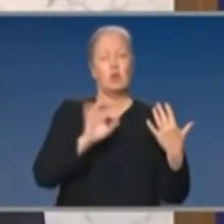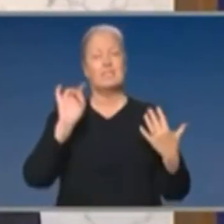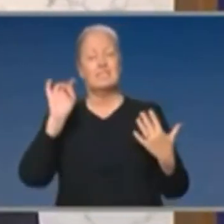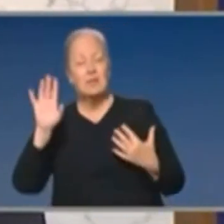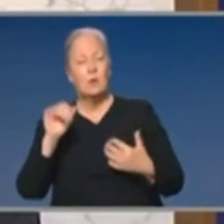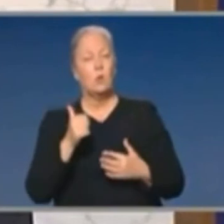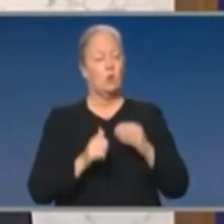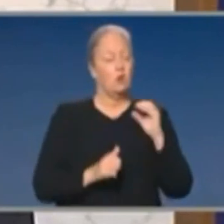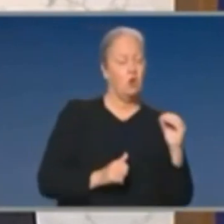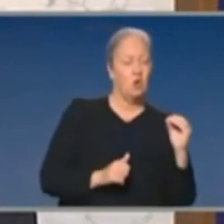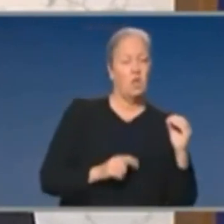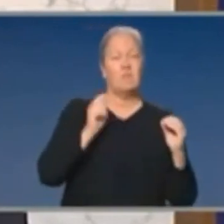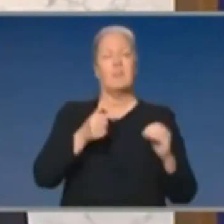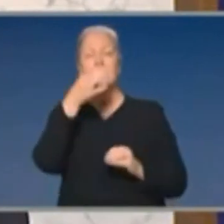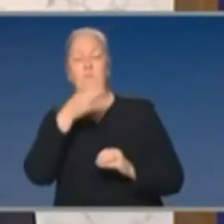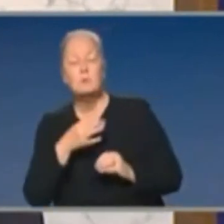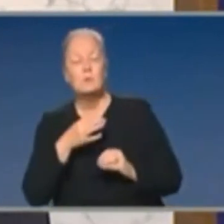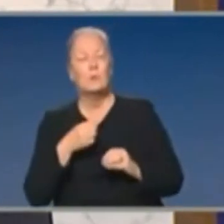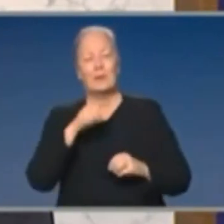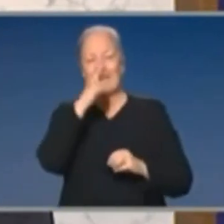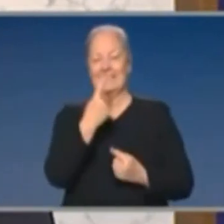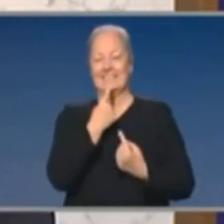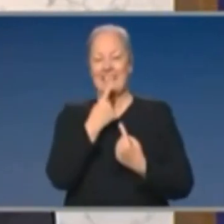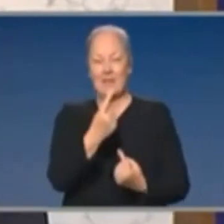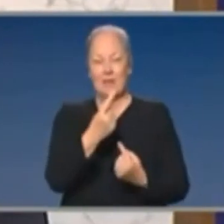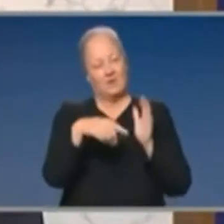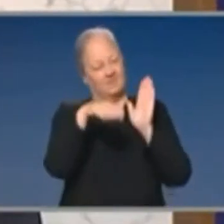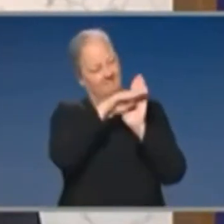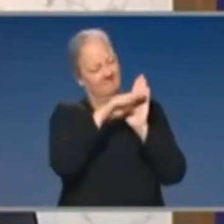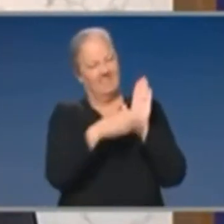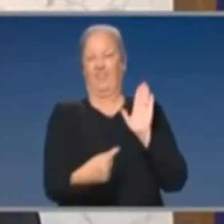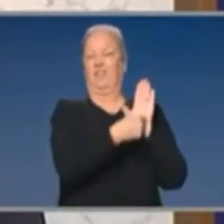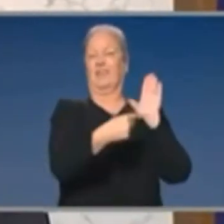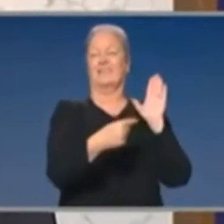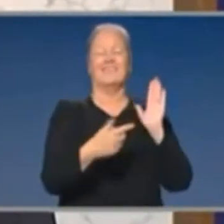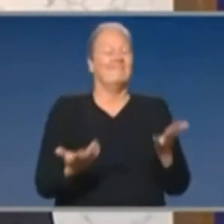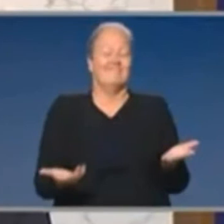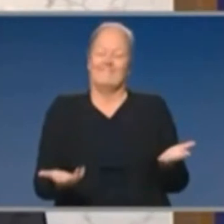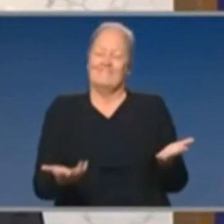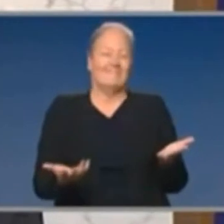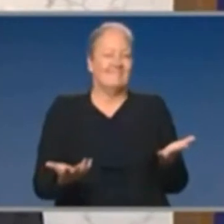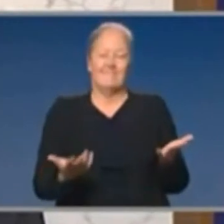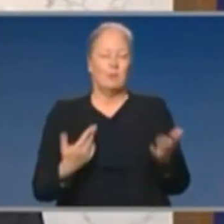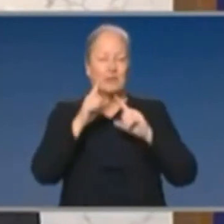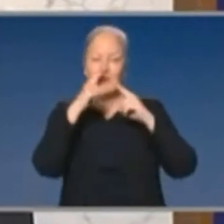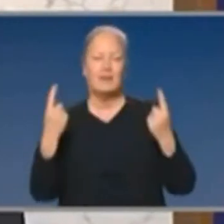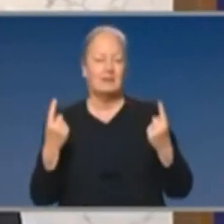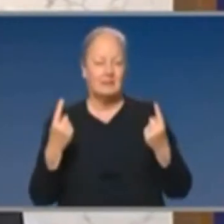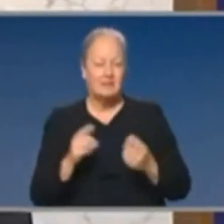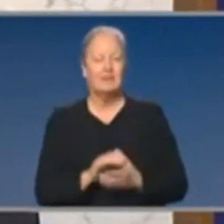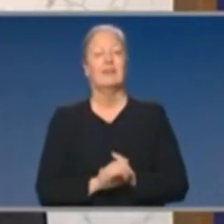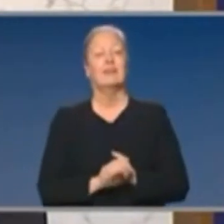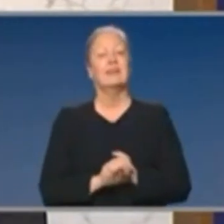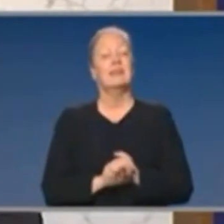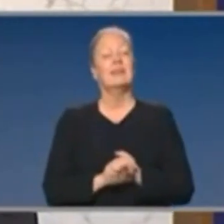cases rather than a few. There's no rule book for this virus. But I think some of us feel that if there were